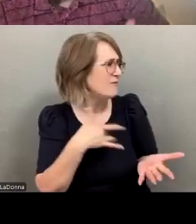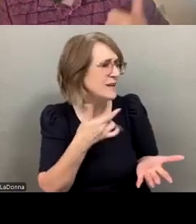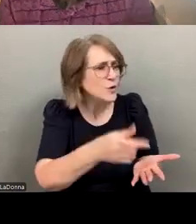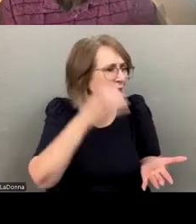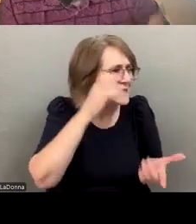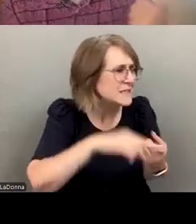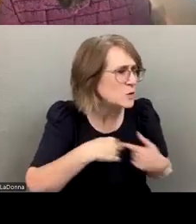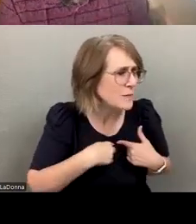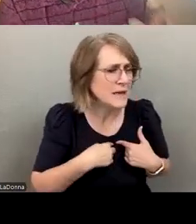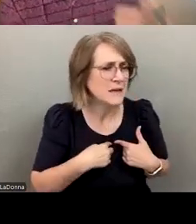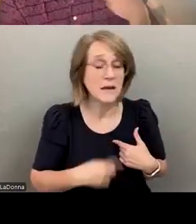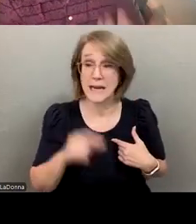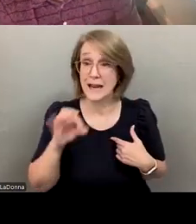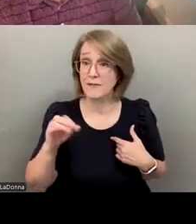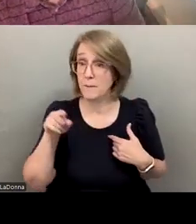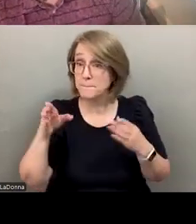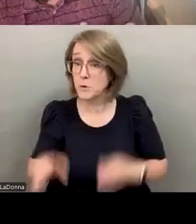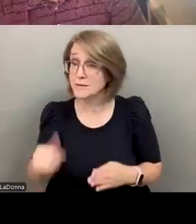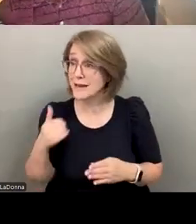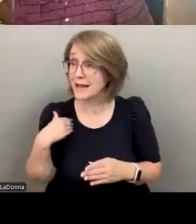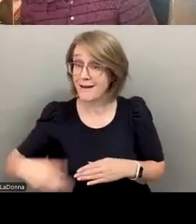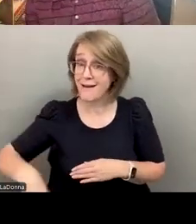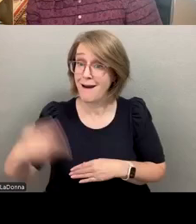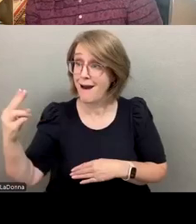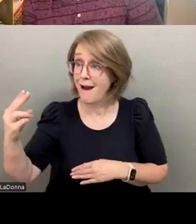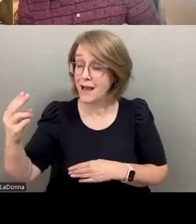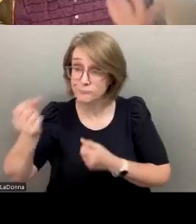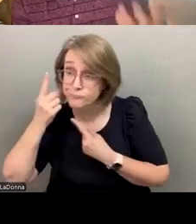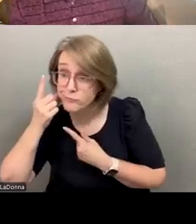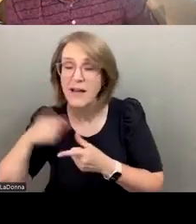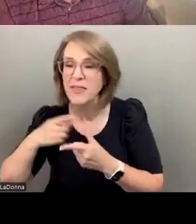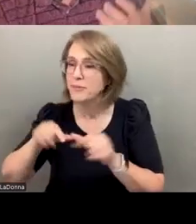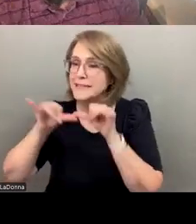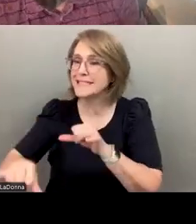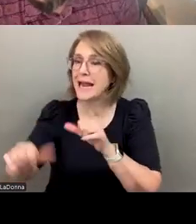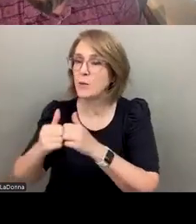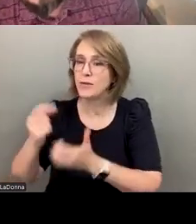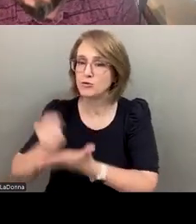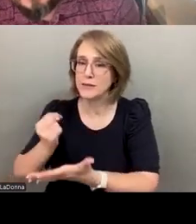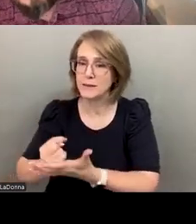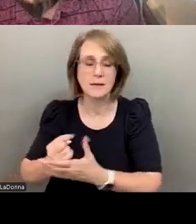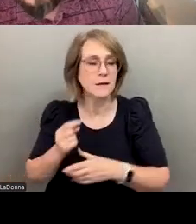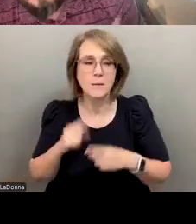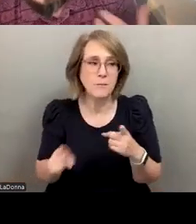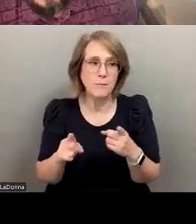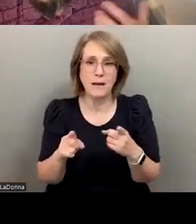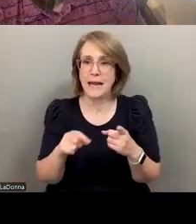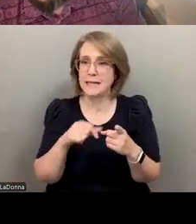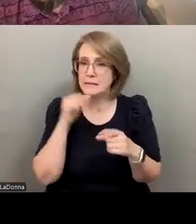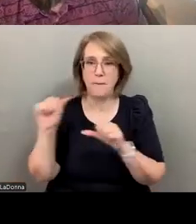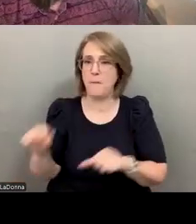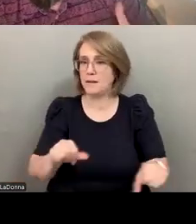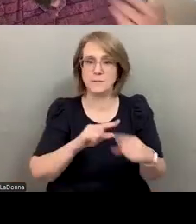And for folks who do have high empathy, they stay in care longer, they get the treatment they need. The problem is it's just not possible to get this level of